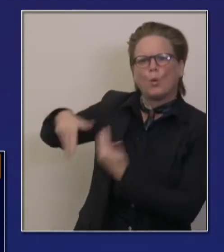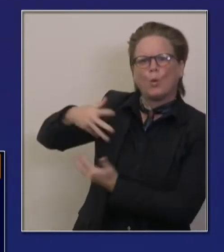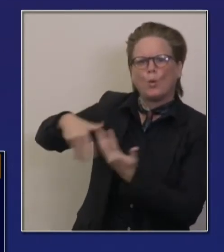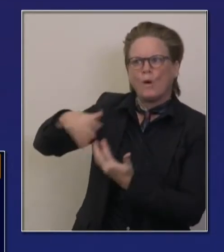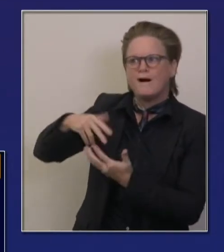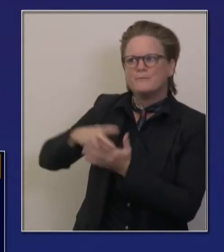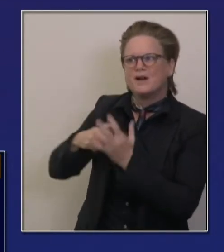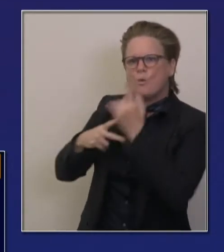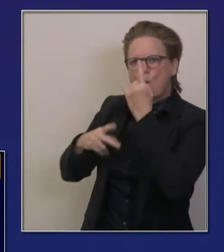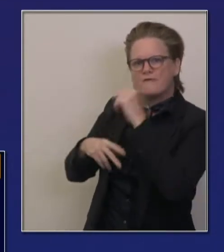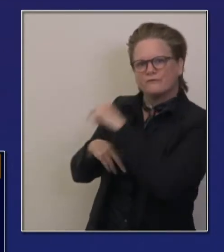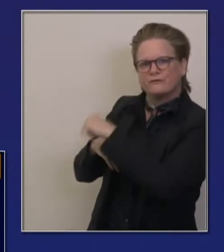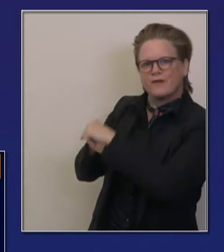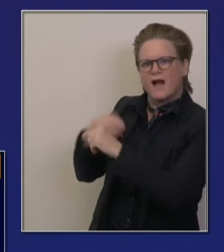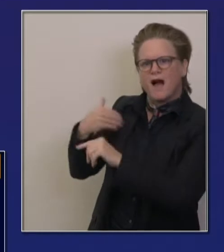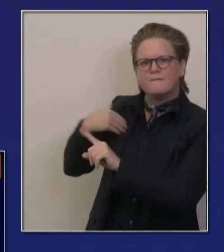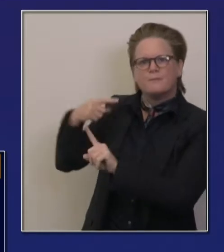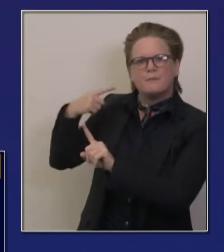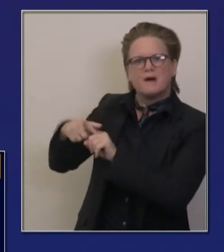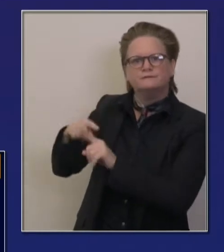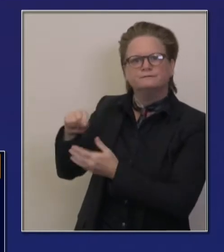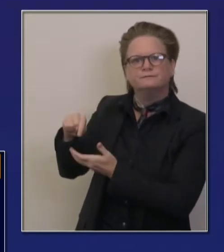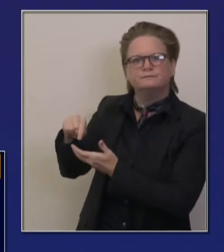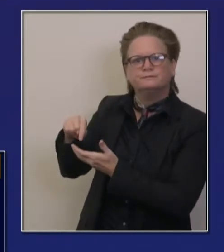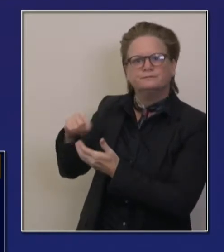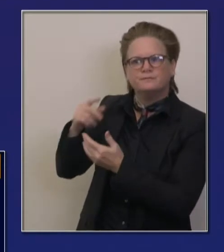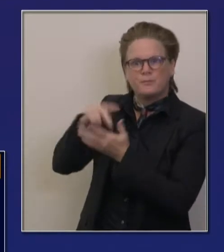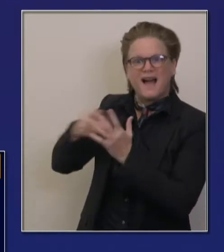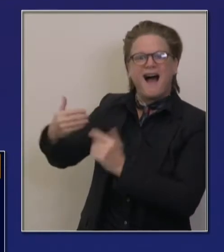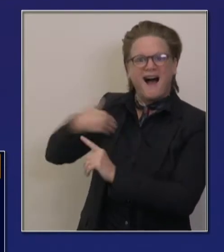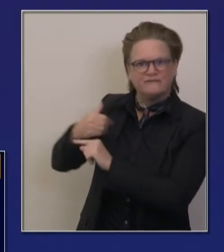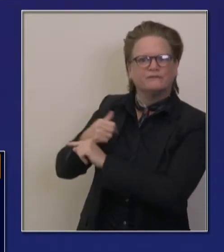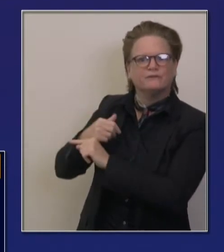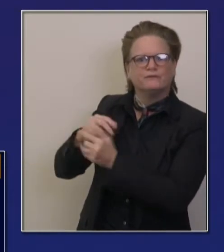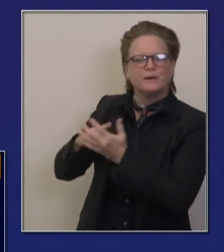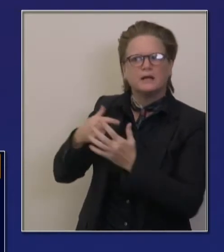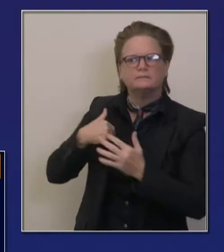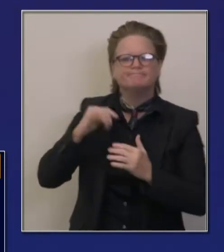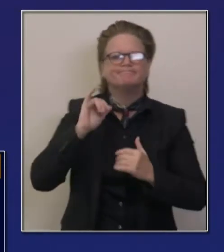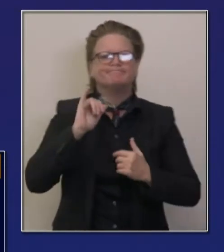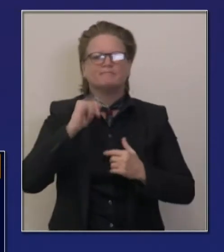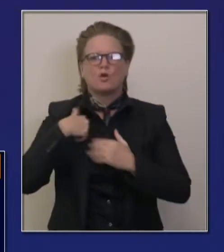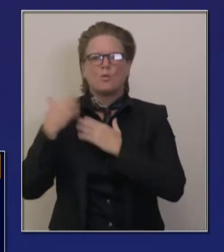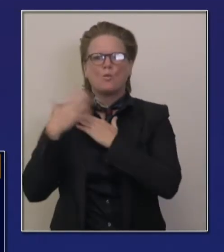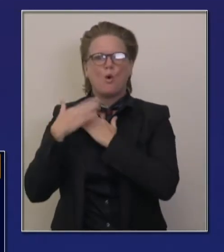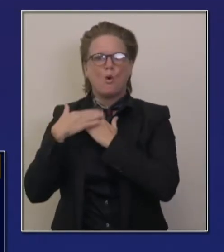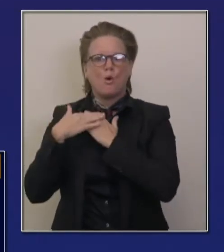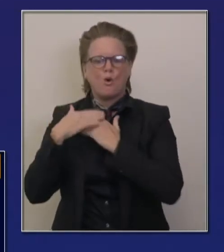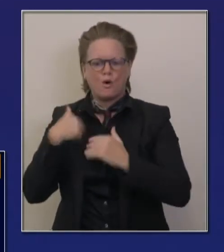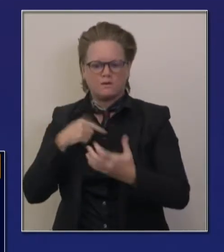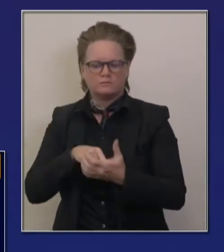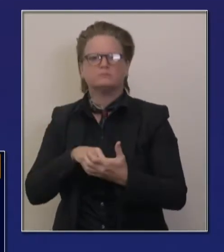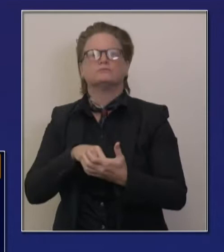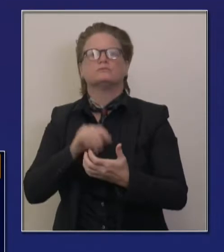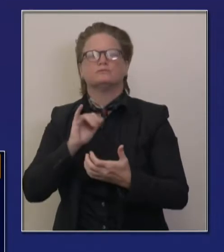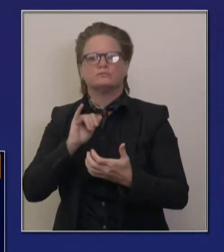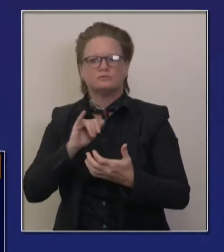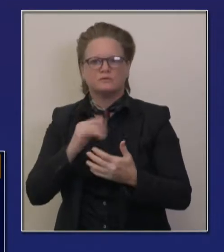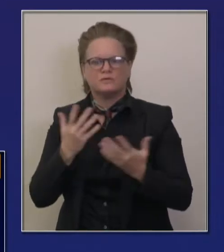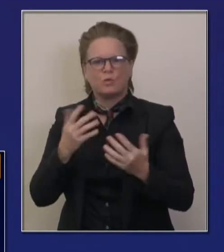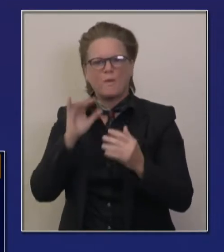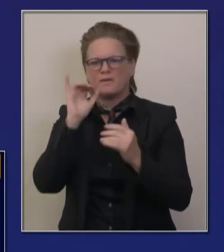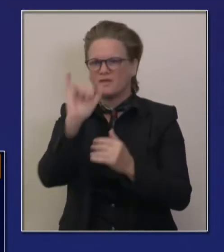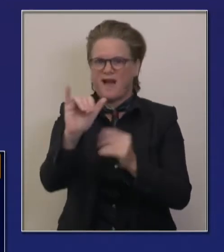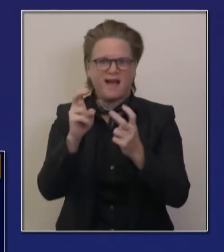of Public Health on what you can do next. So fully automated, opt-in technology, not contact